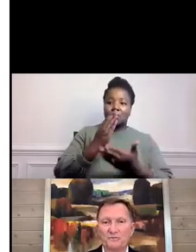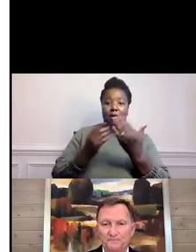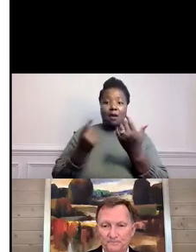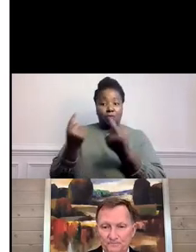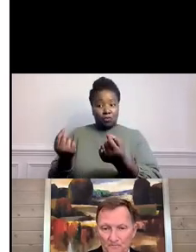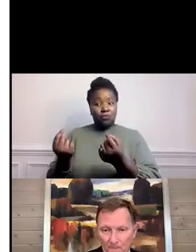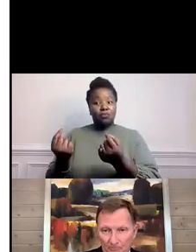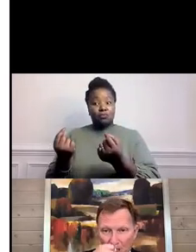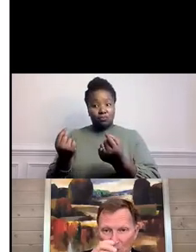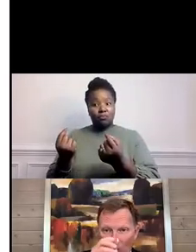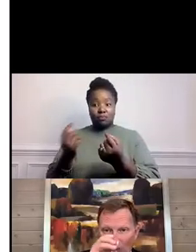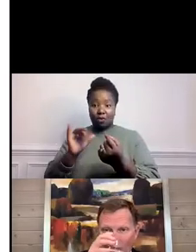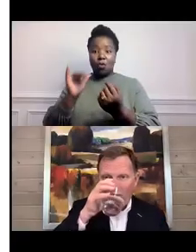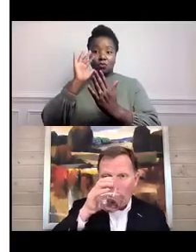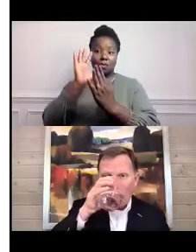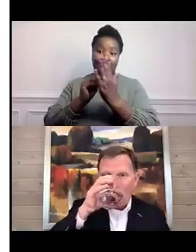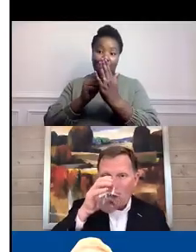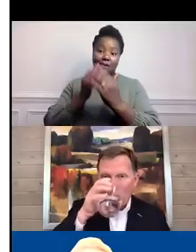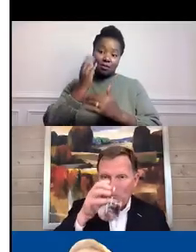too.